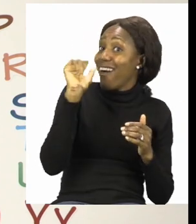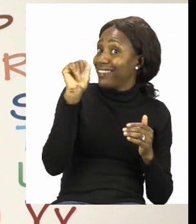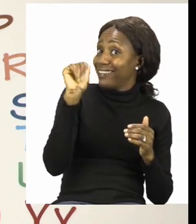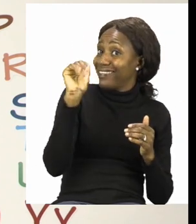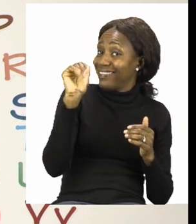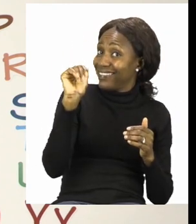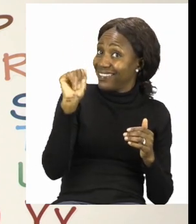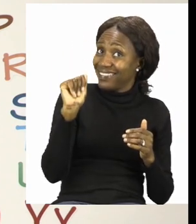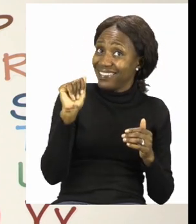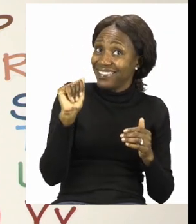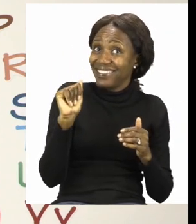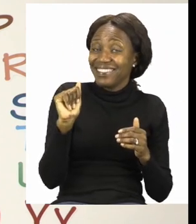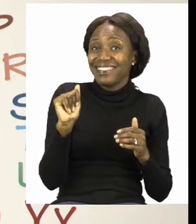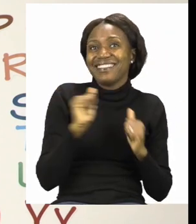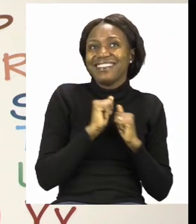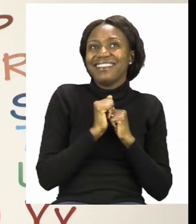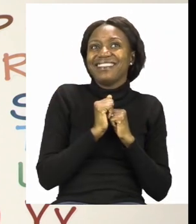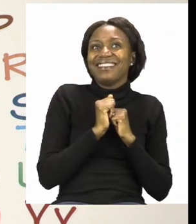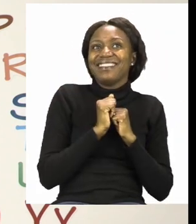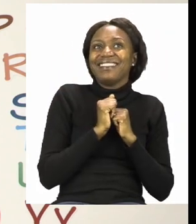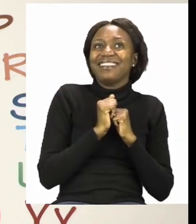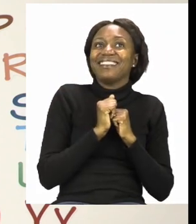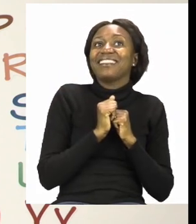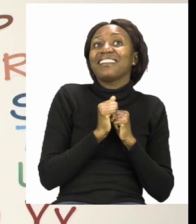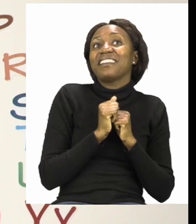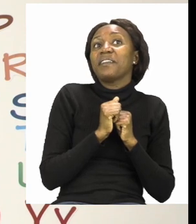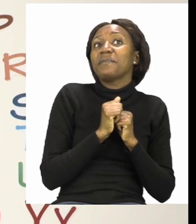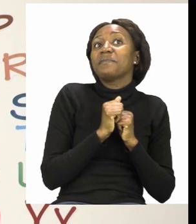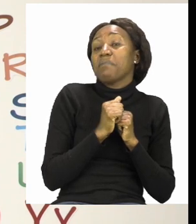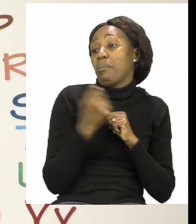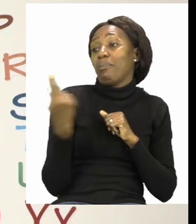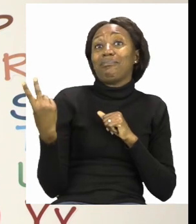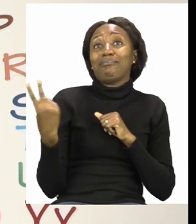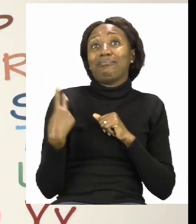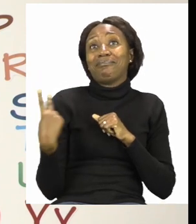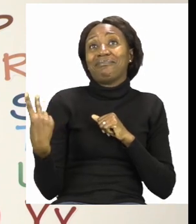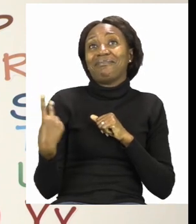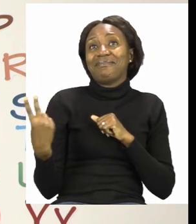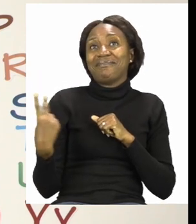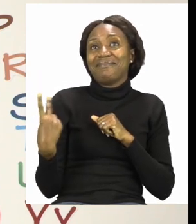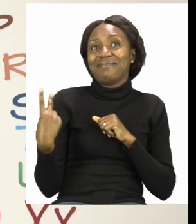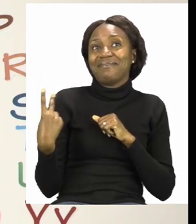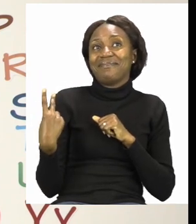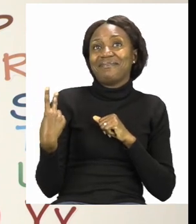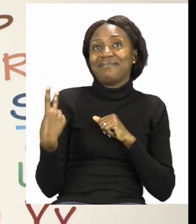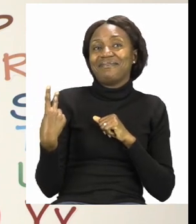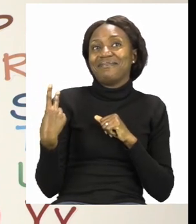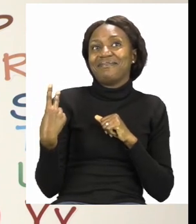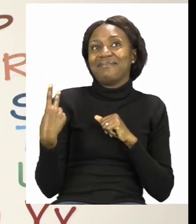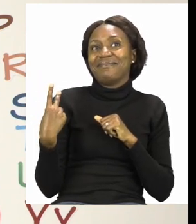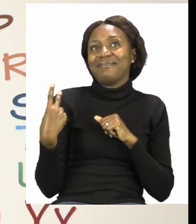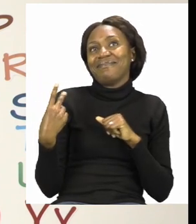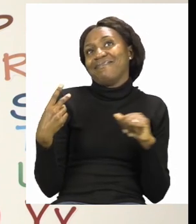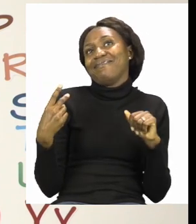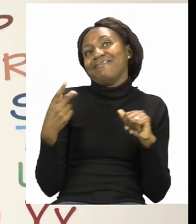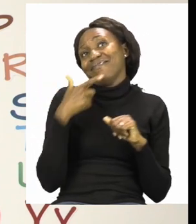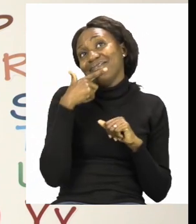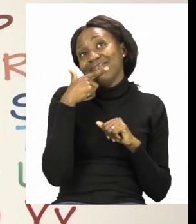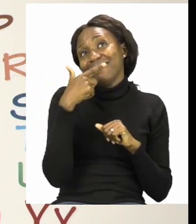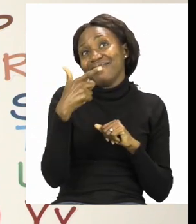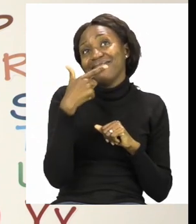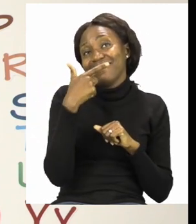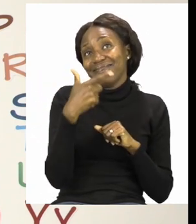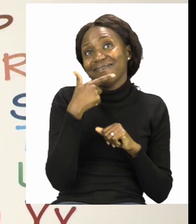there you are, Sashi. So, from Sashi and I, we would like to say thank you for